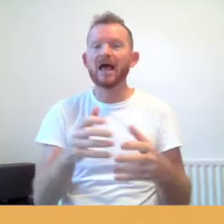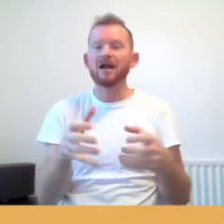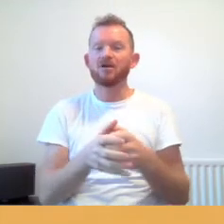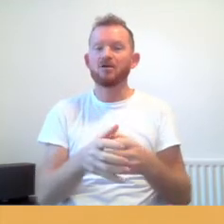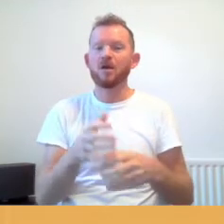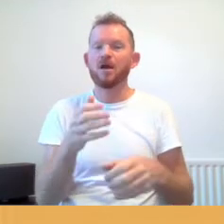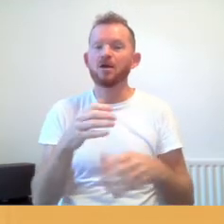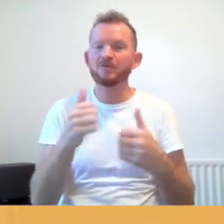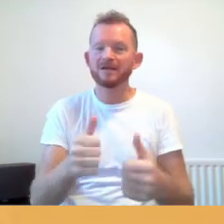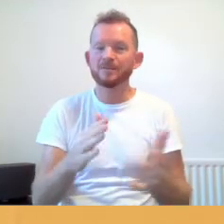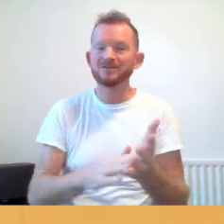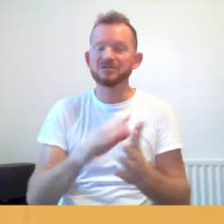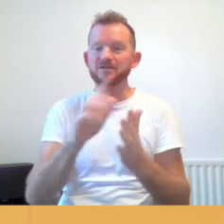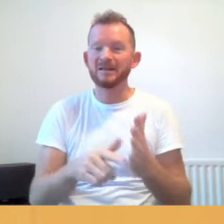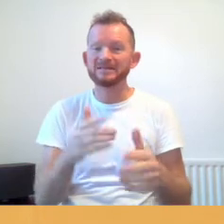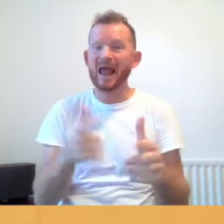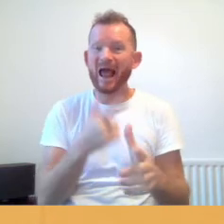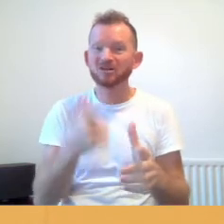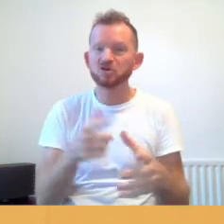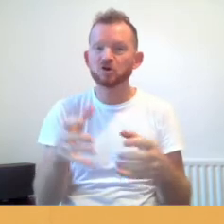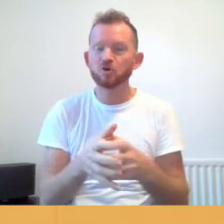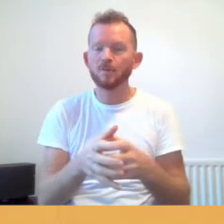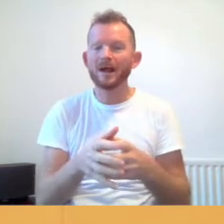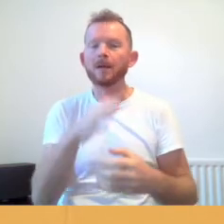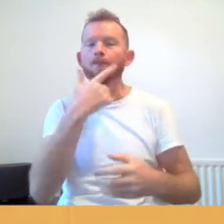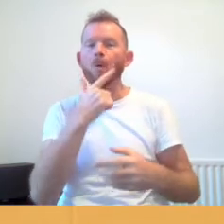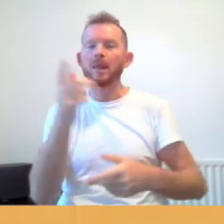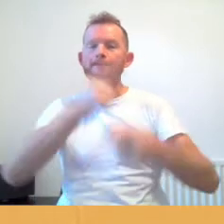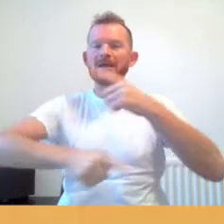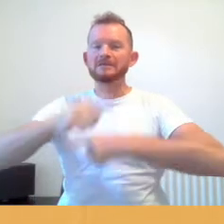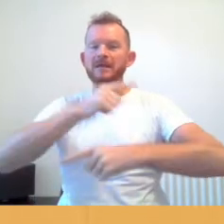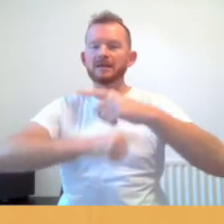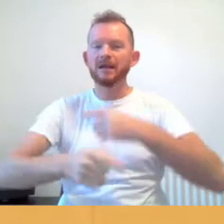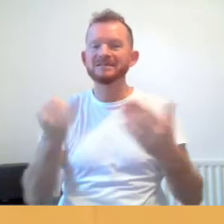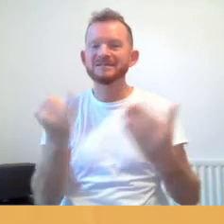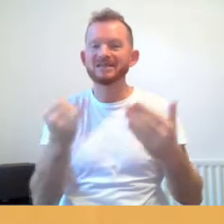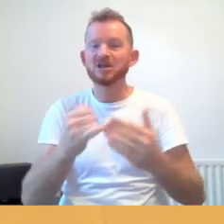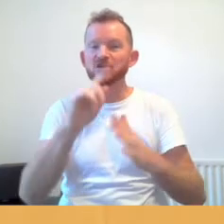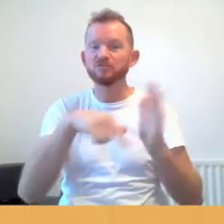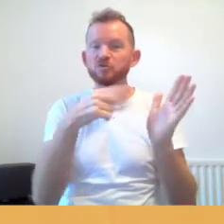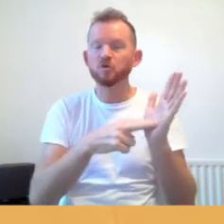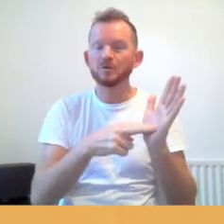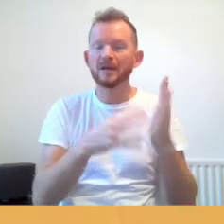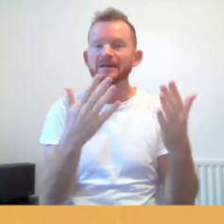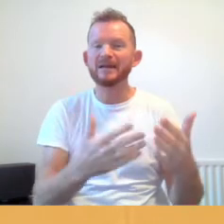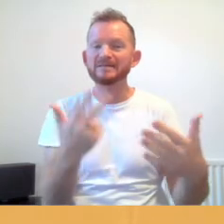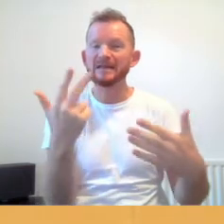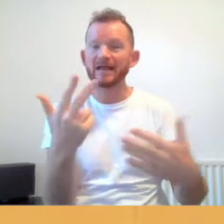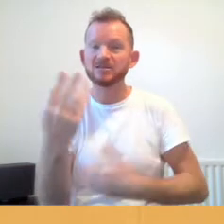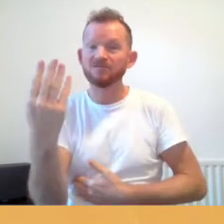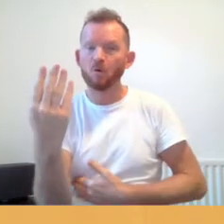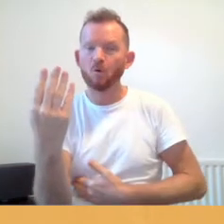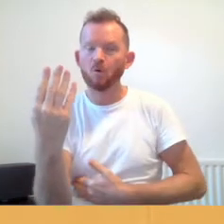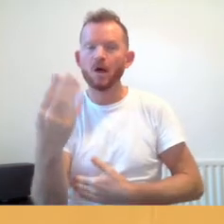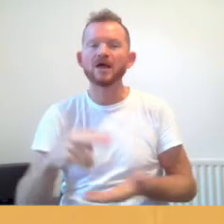Action Group held a public meeting on the 16th of June 1984 called Strategies for a Coalition.